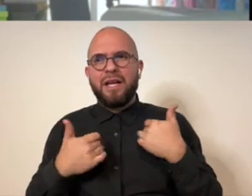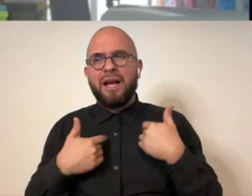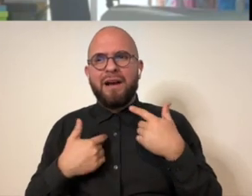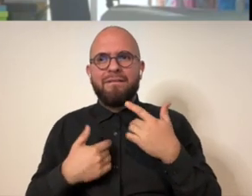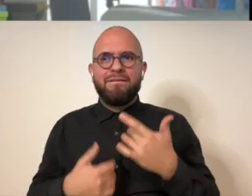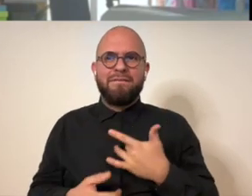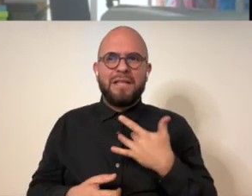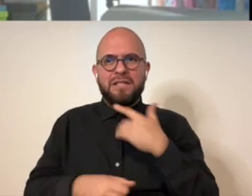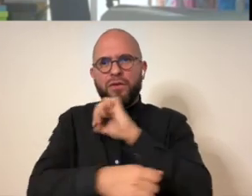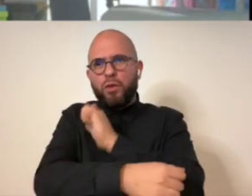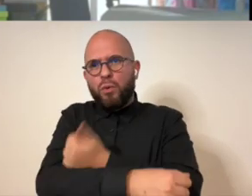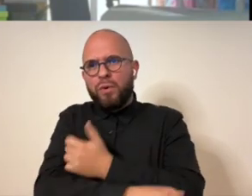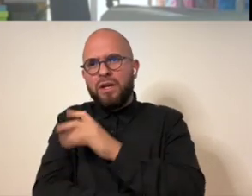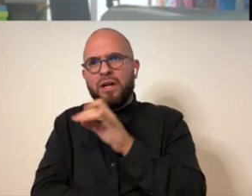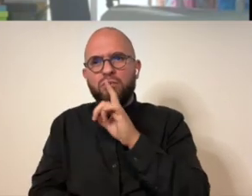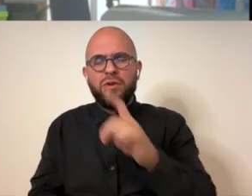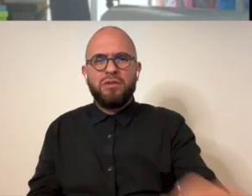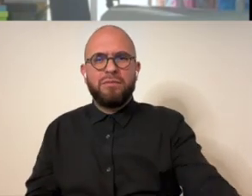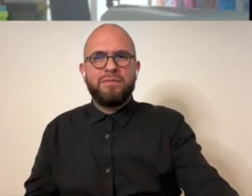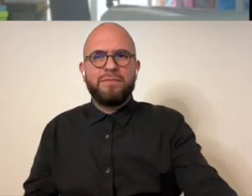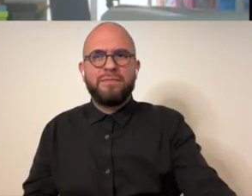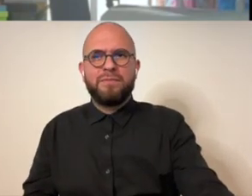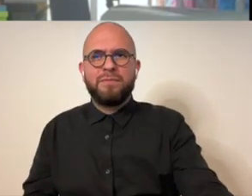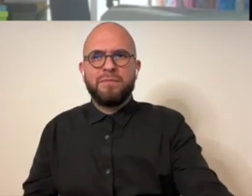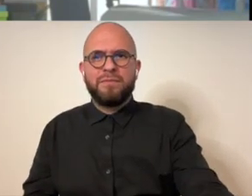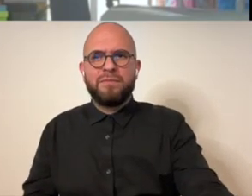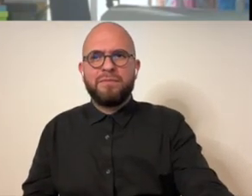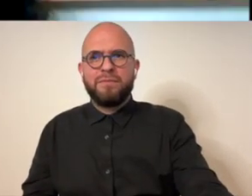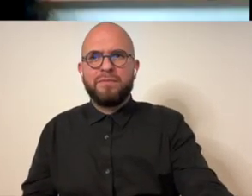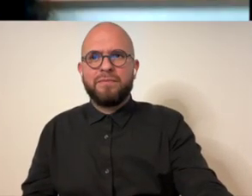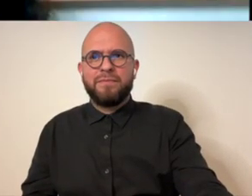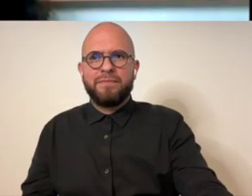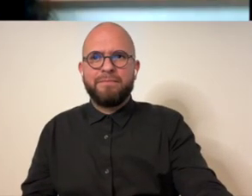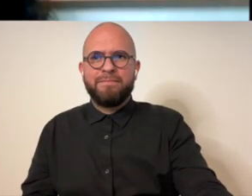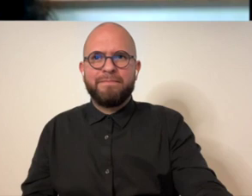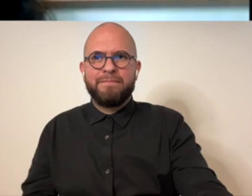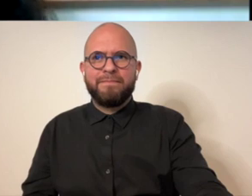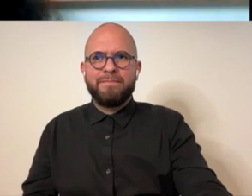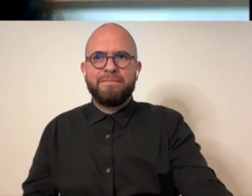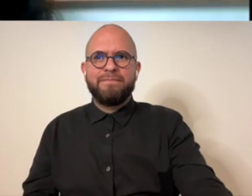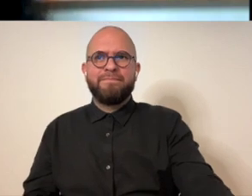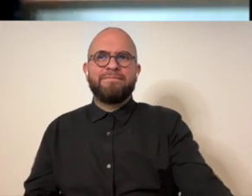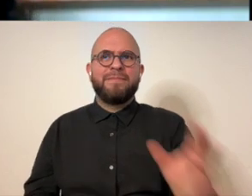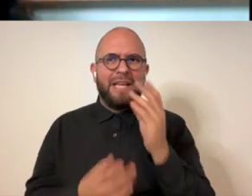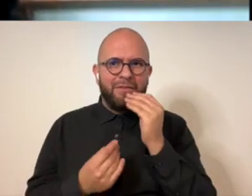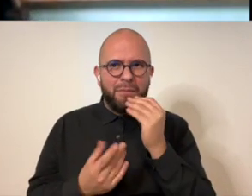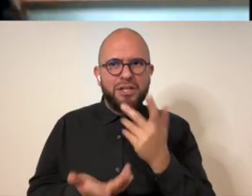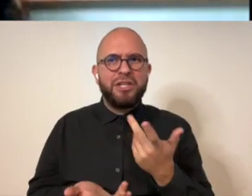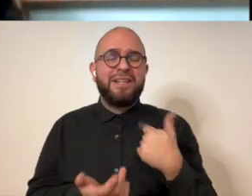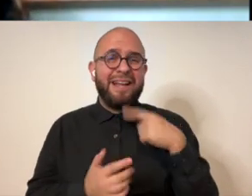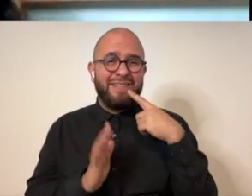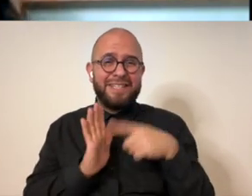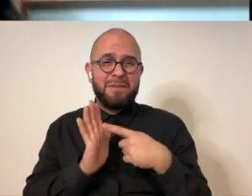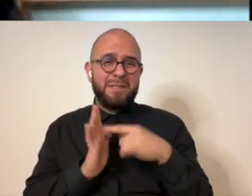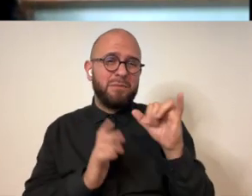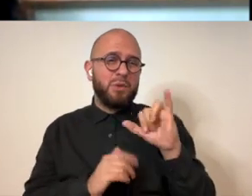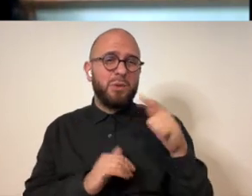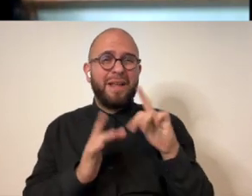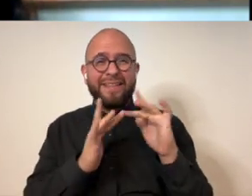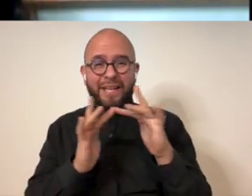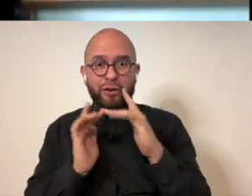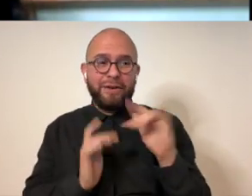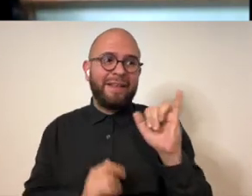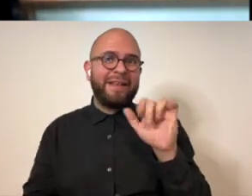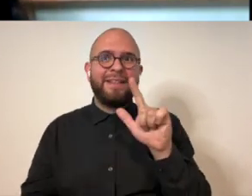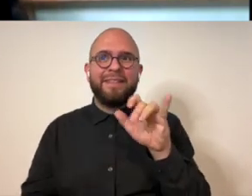we're used to giving them the sense of authority and truth of information and i think sometimes on the internet too especially with the